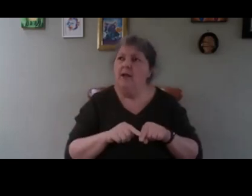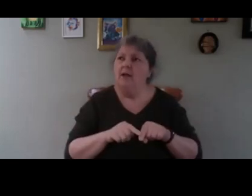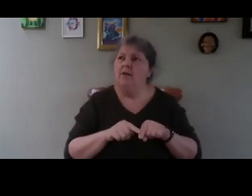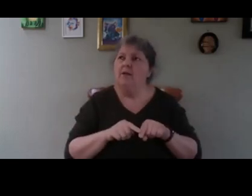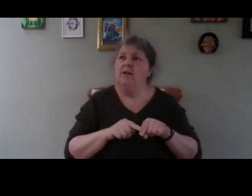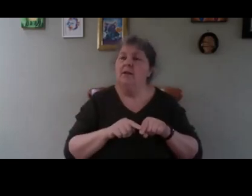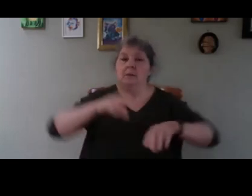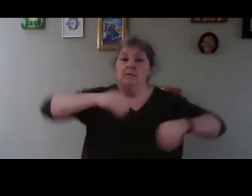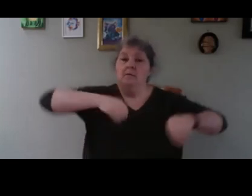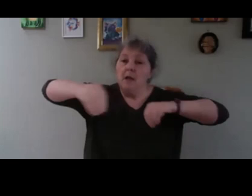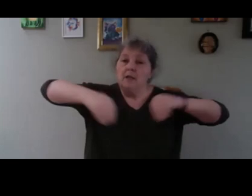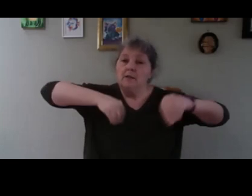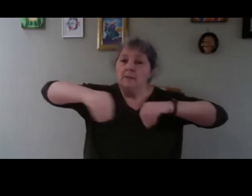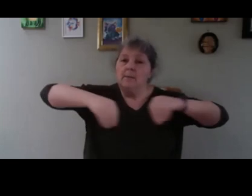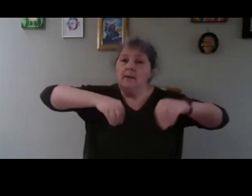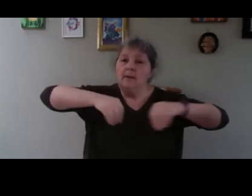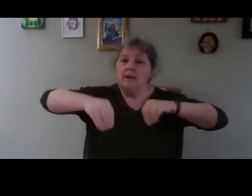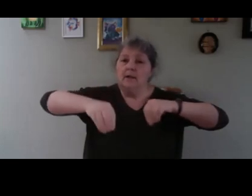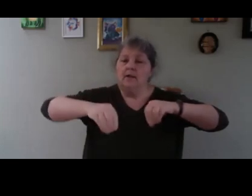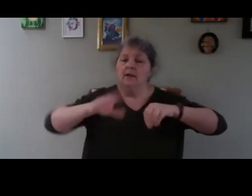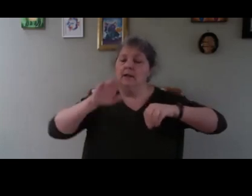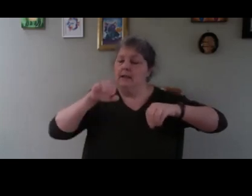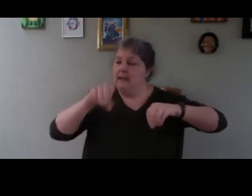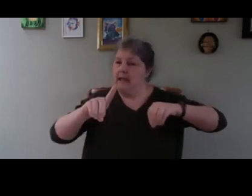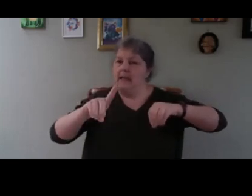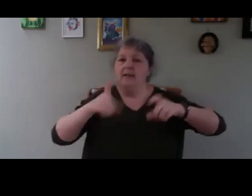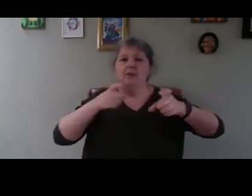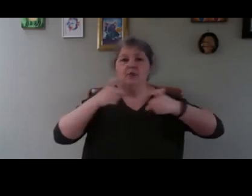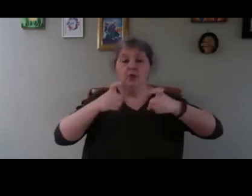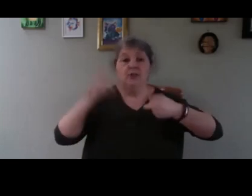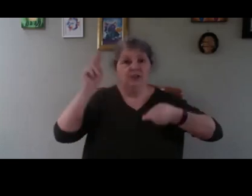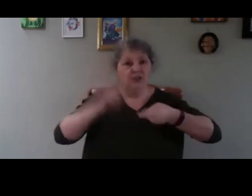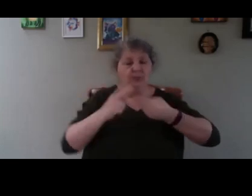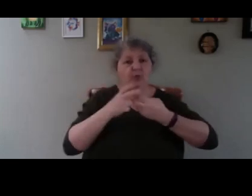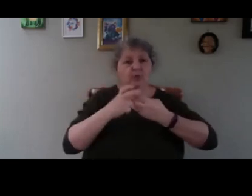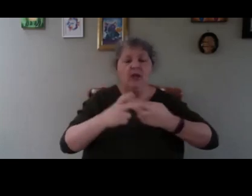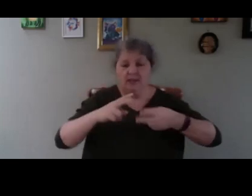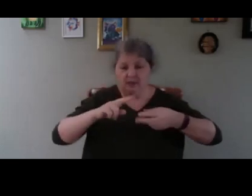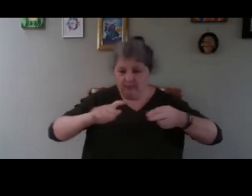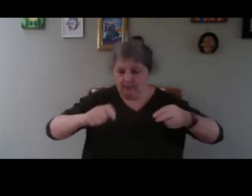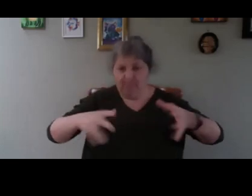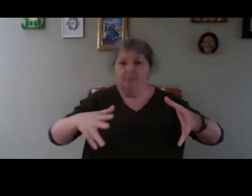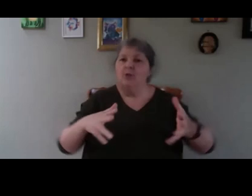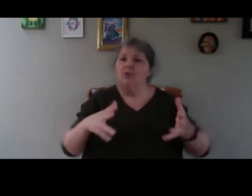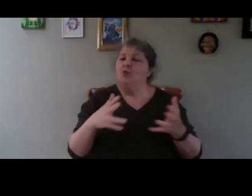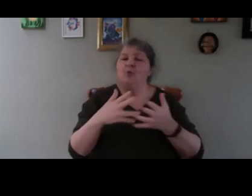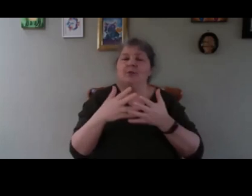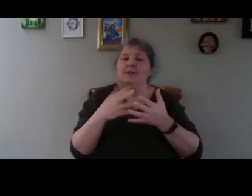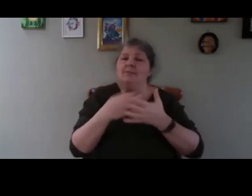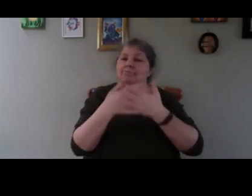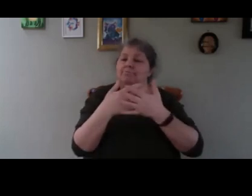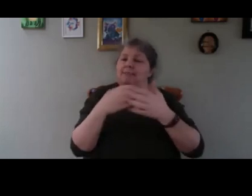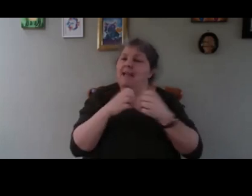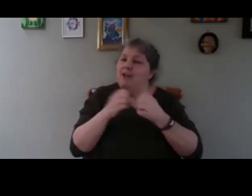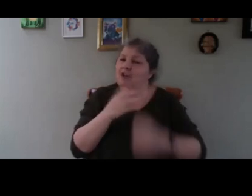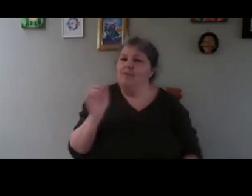flexible and it's lead so it's very cheap to run but you don't get any energy so